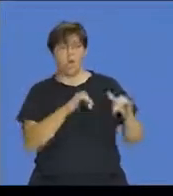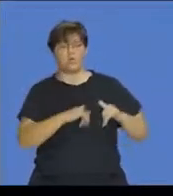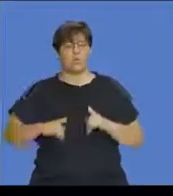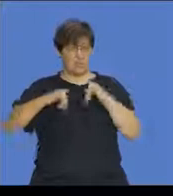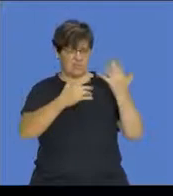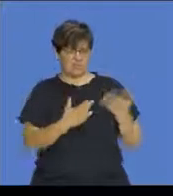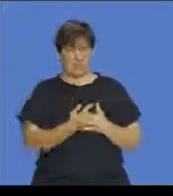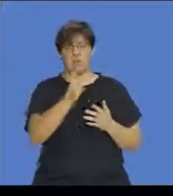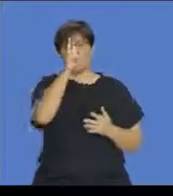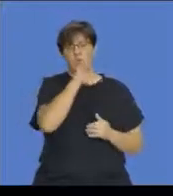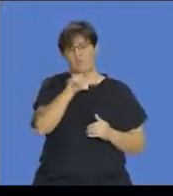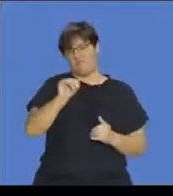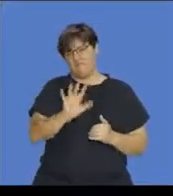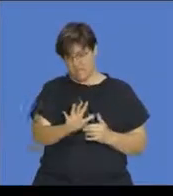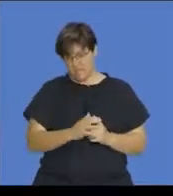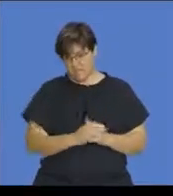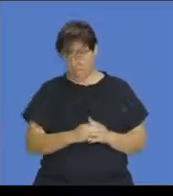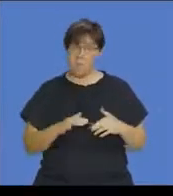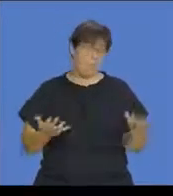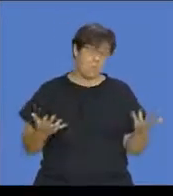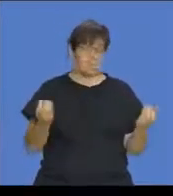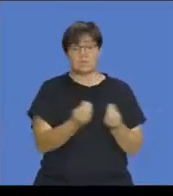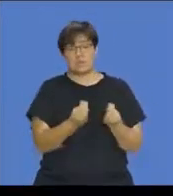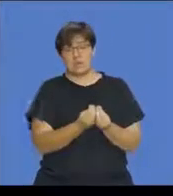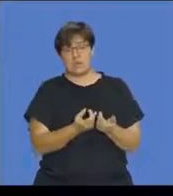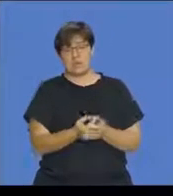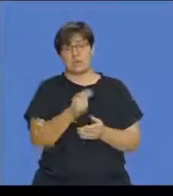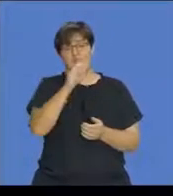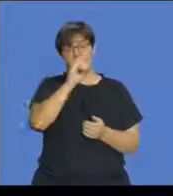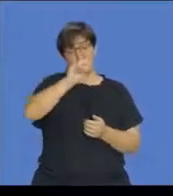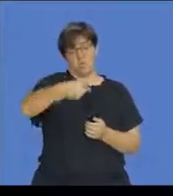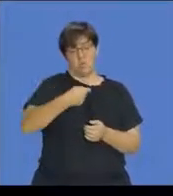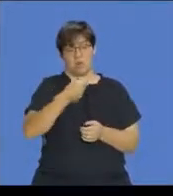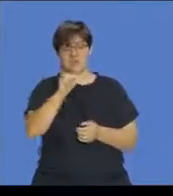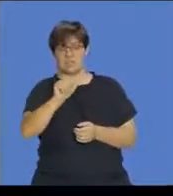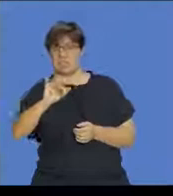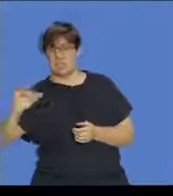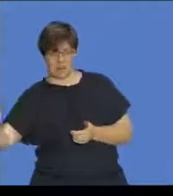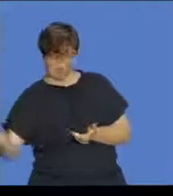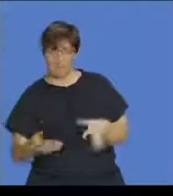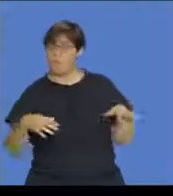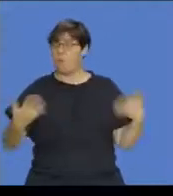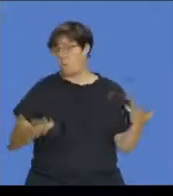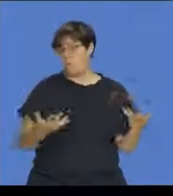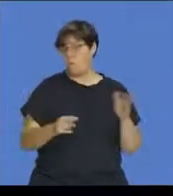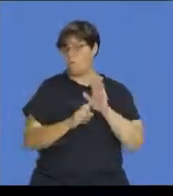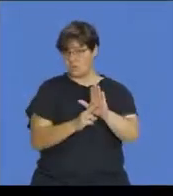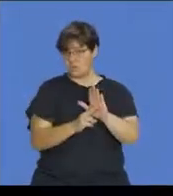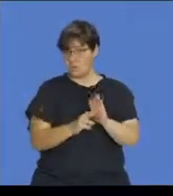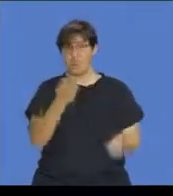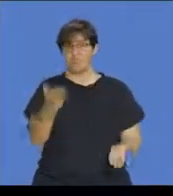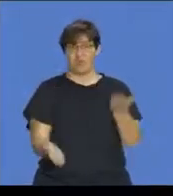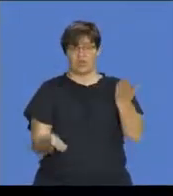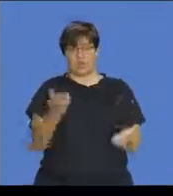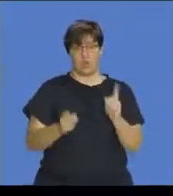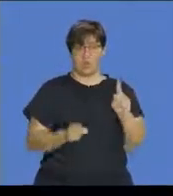be something like 1 over 5 or it could be represented as a decimal fraction or it could even be represented as a ratio,